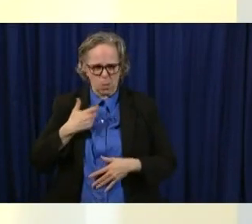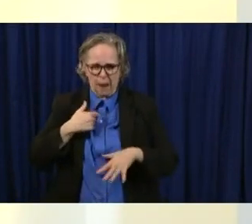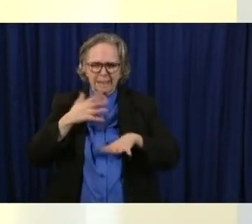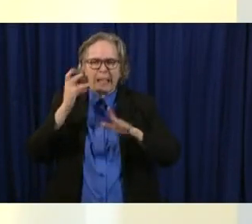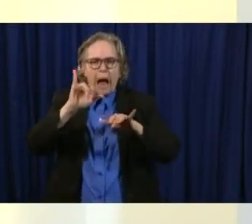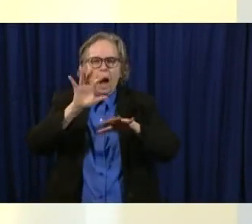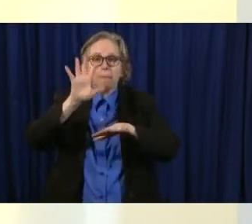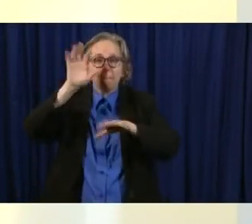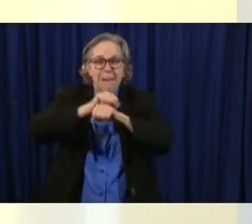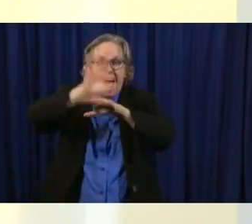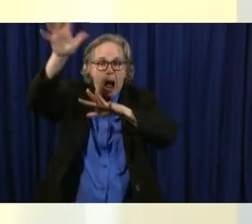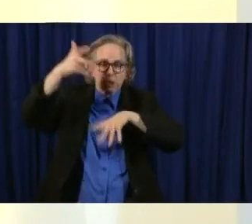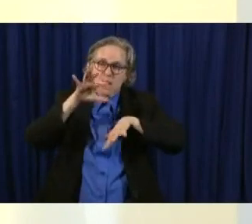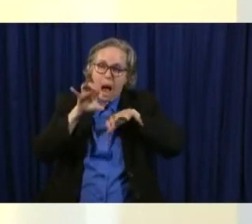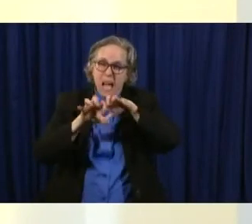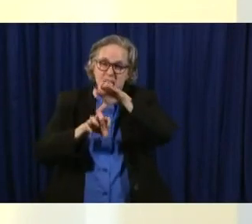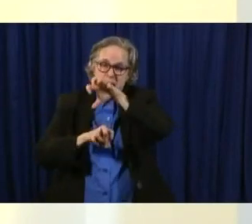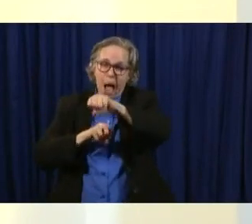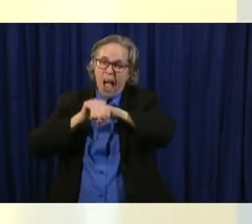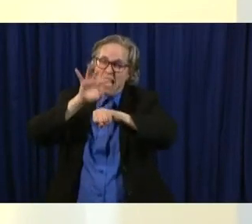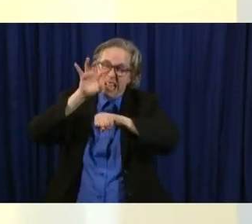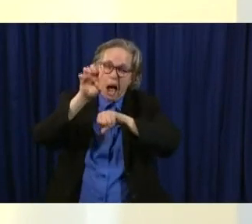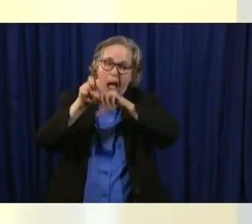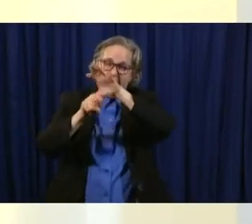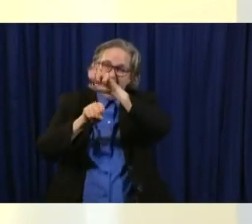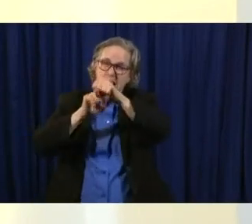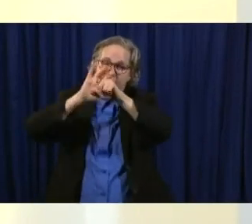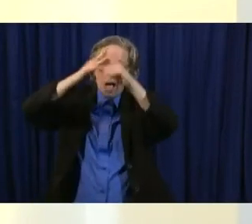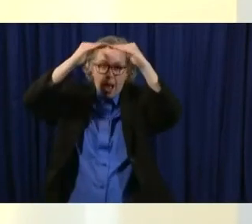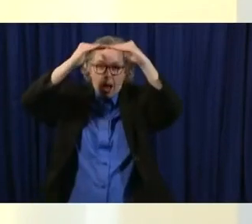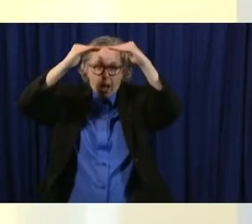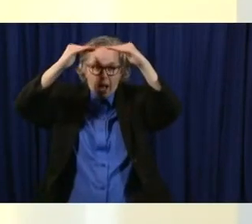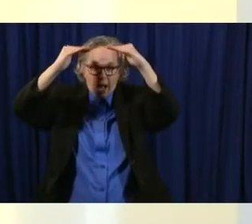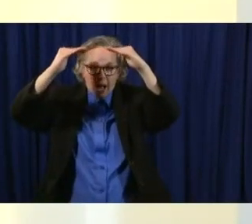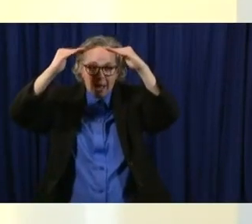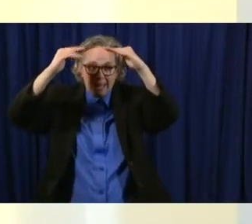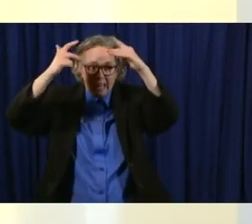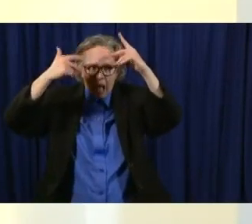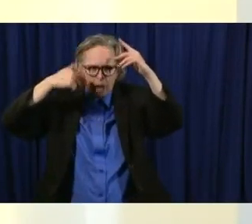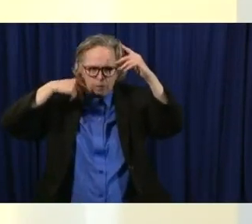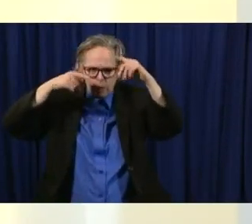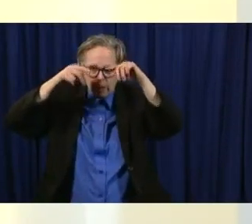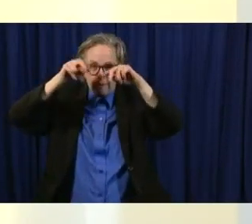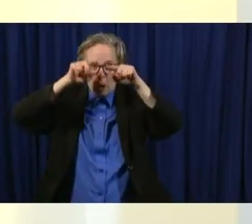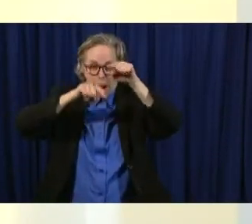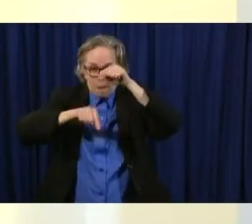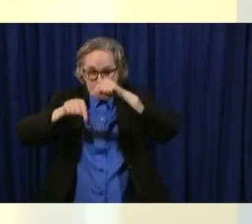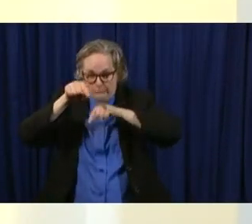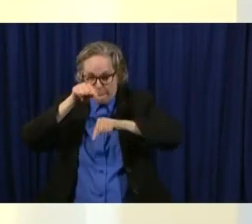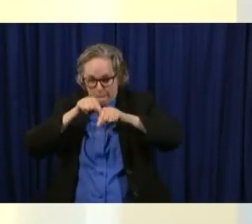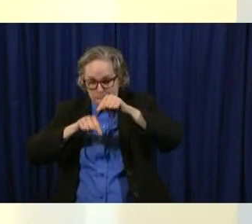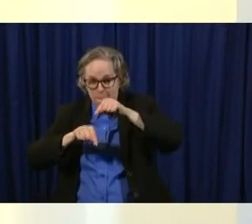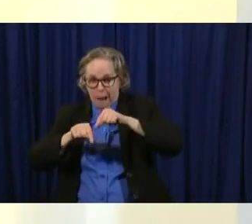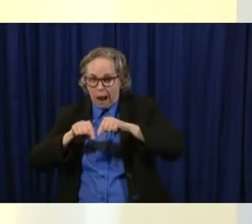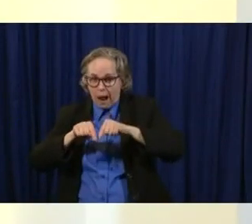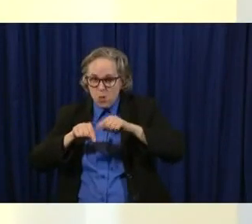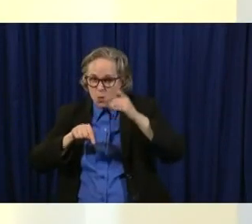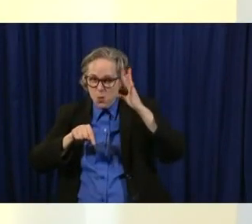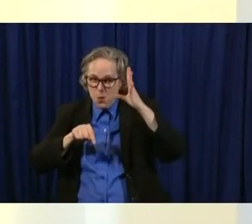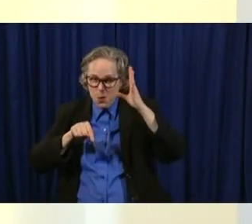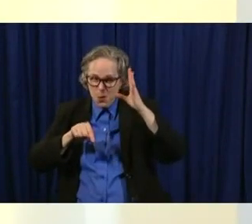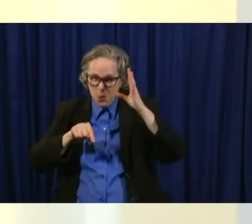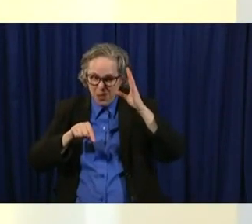mountain now. And for those of us who have, have climbed mountains, we know sometimes that it's actually a little more